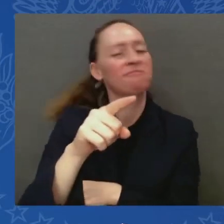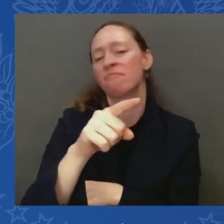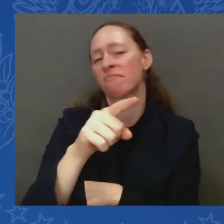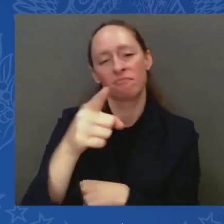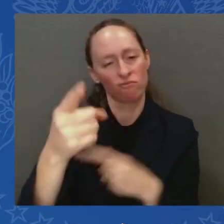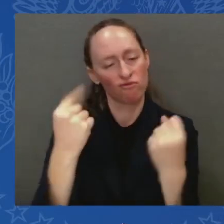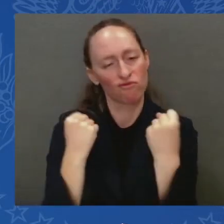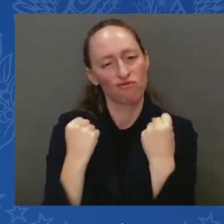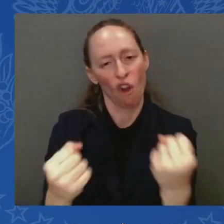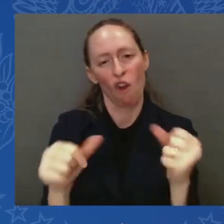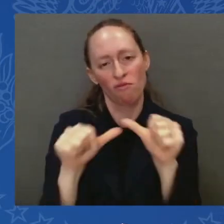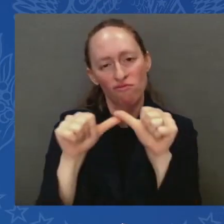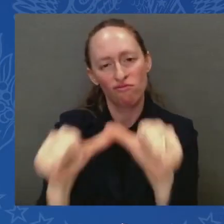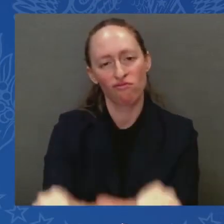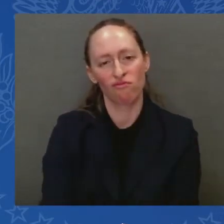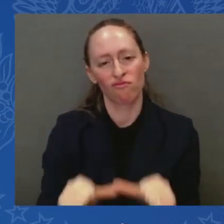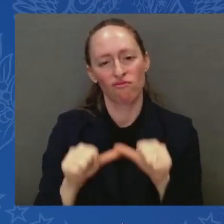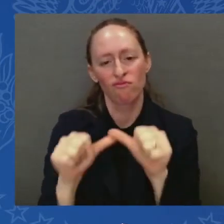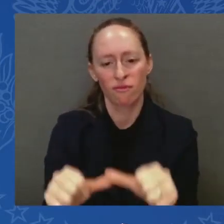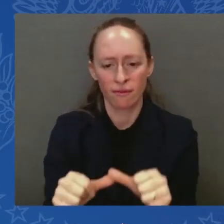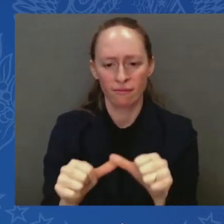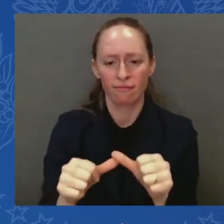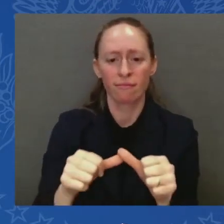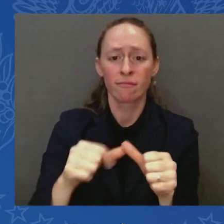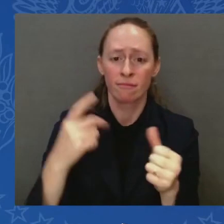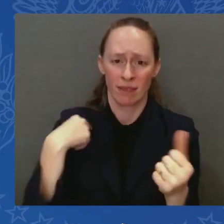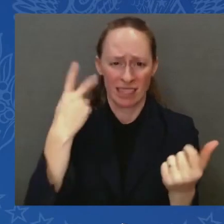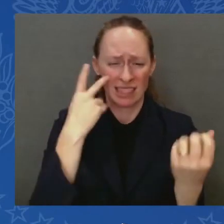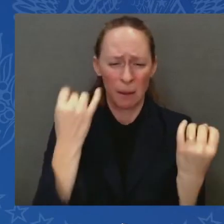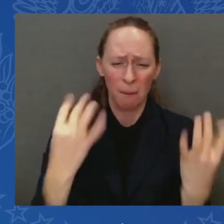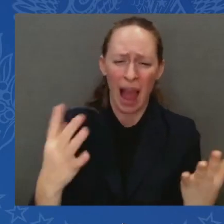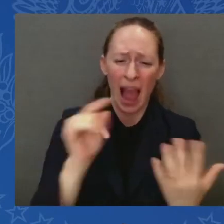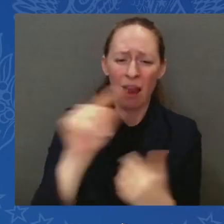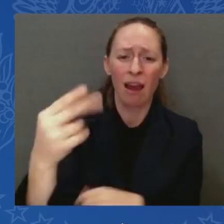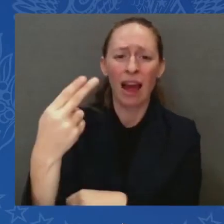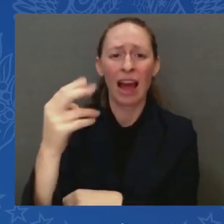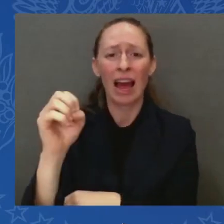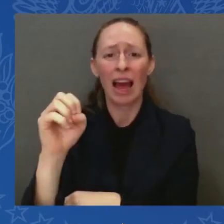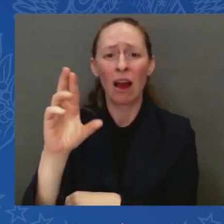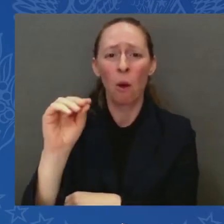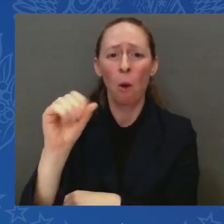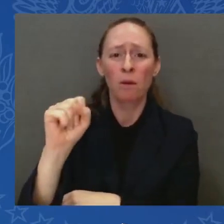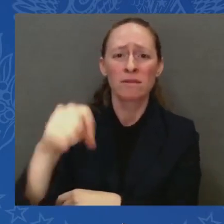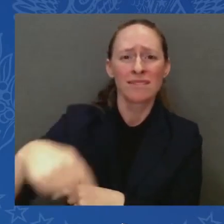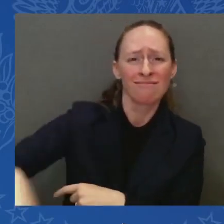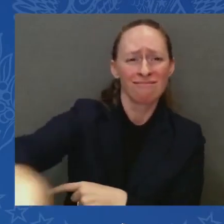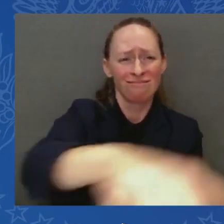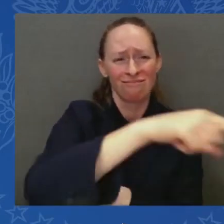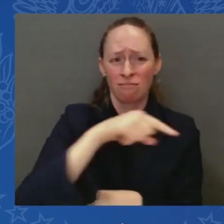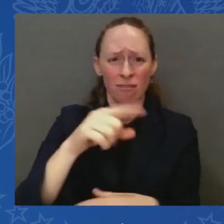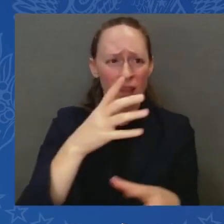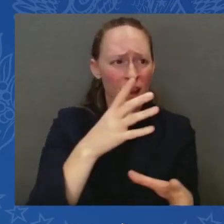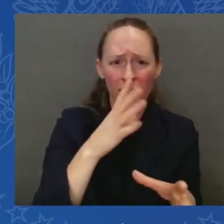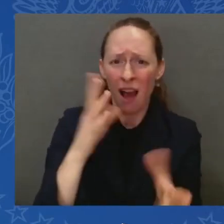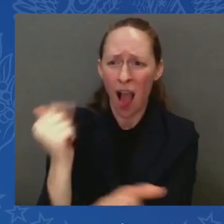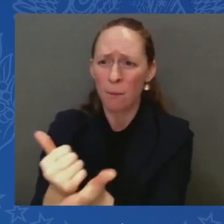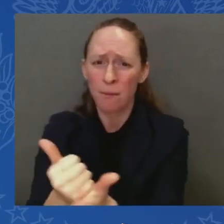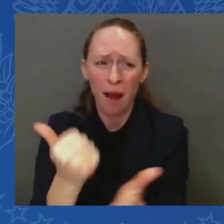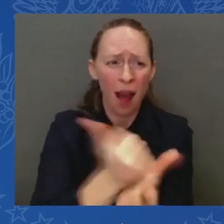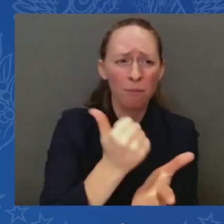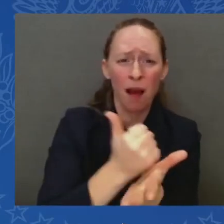Israelis taking care of one another. Neighbors forming watch groups to protect their kibbutz, opening their homes